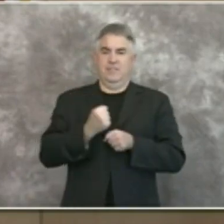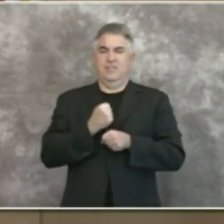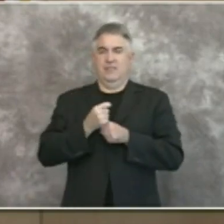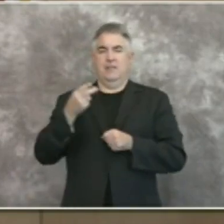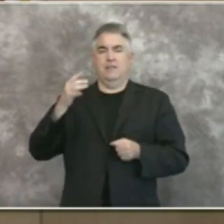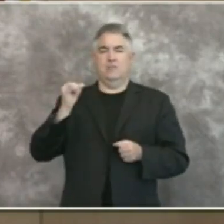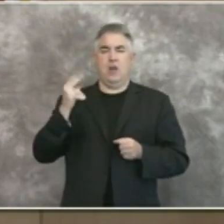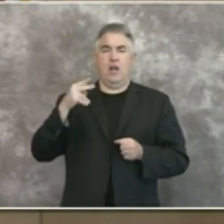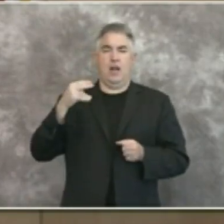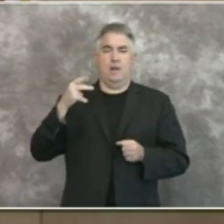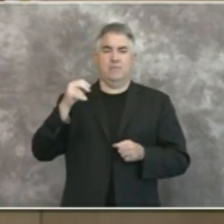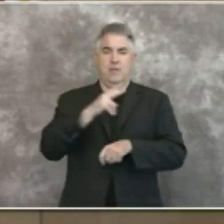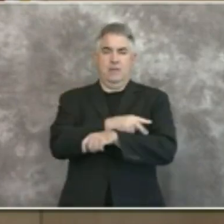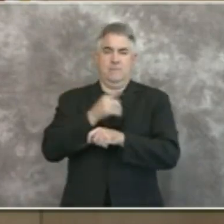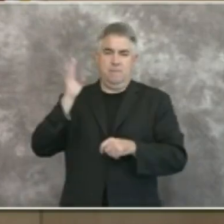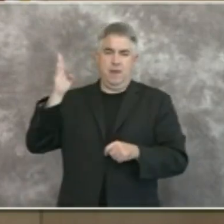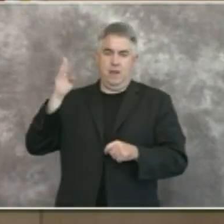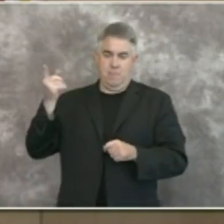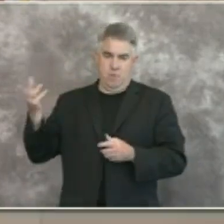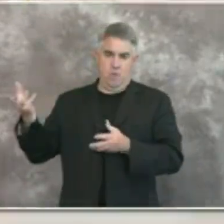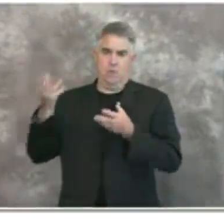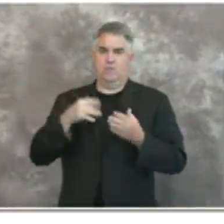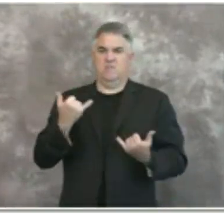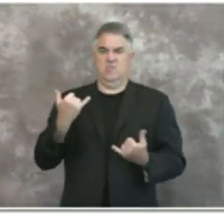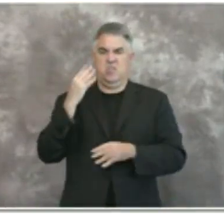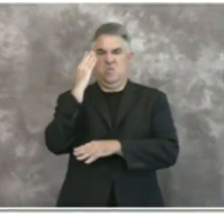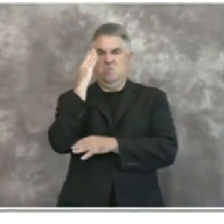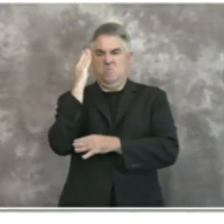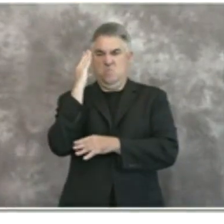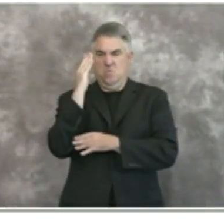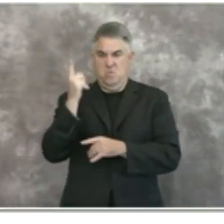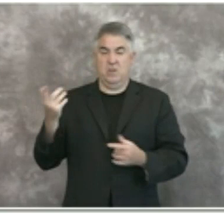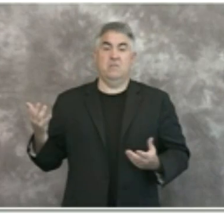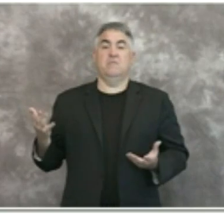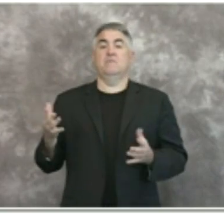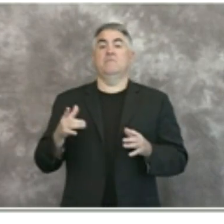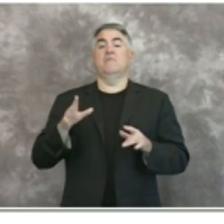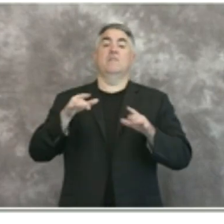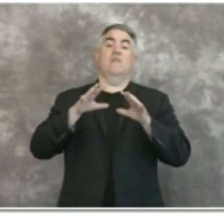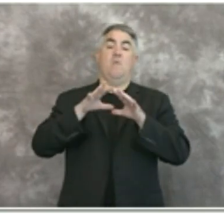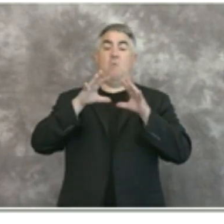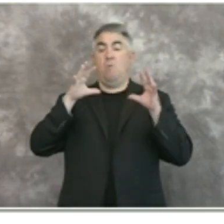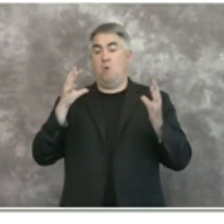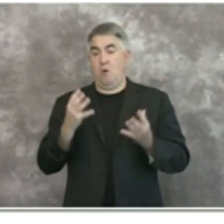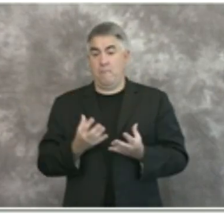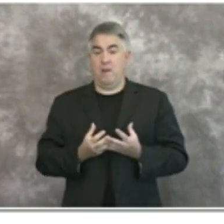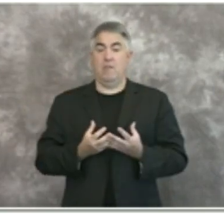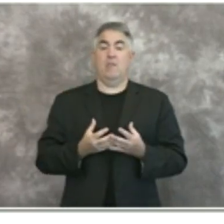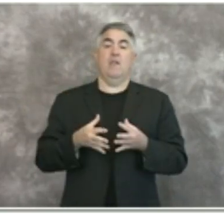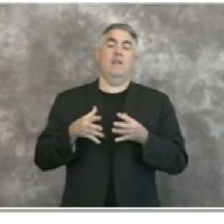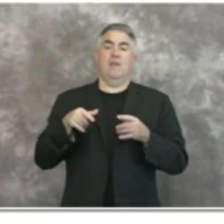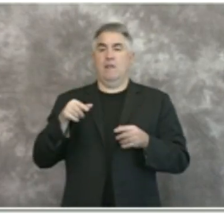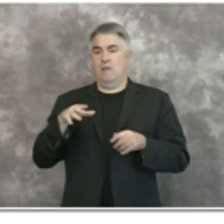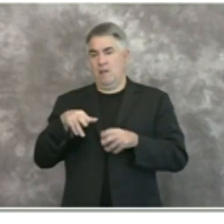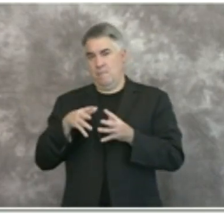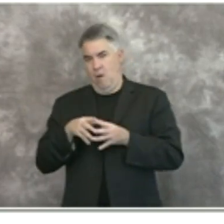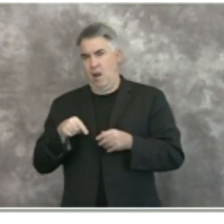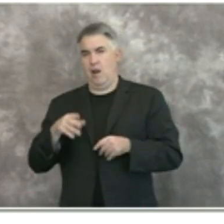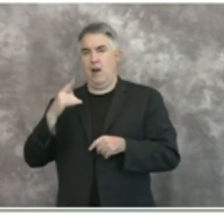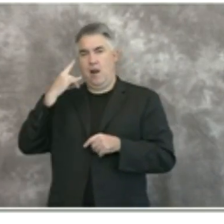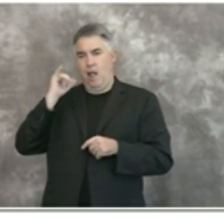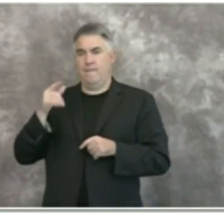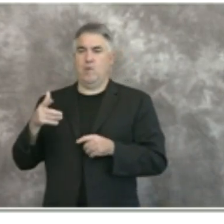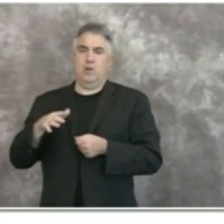obtained obtained approximately 12 noon today the global national and state statistics are as follows